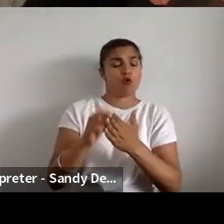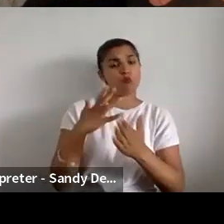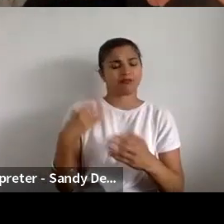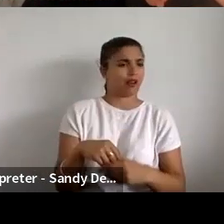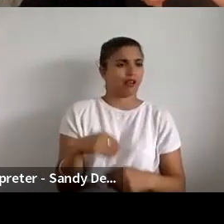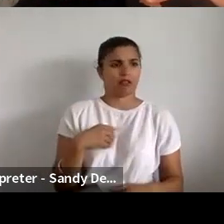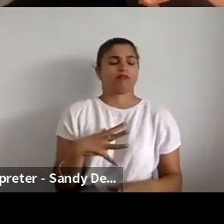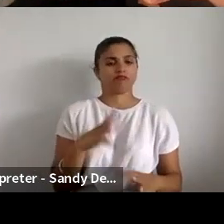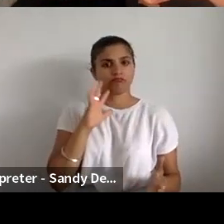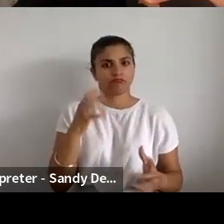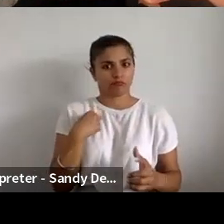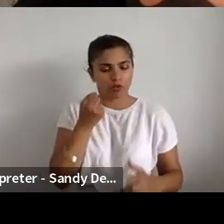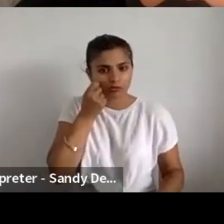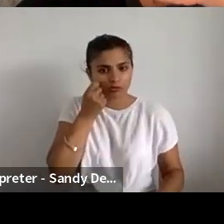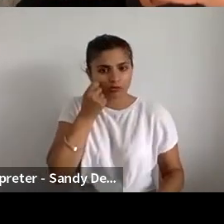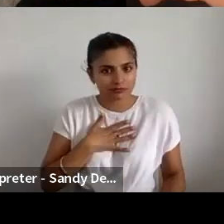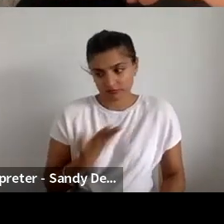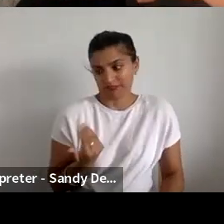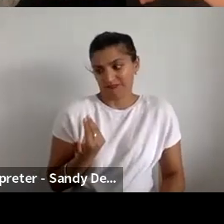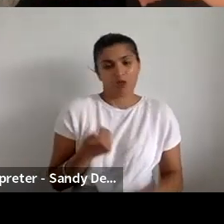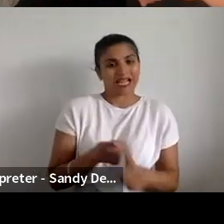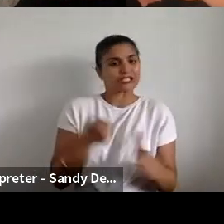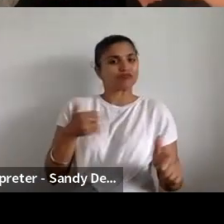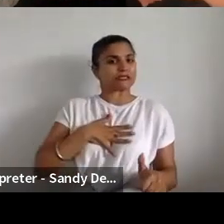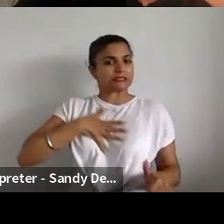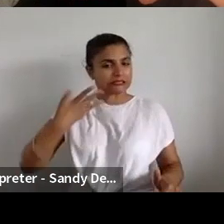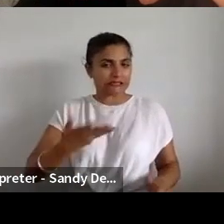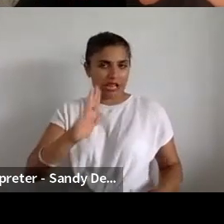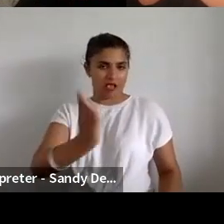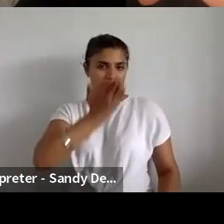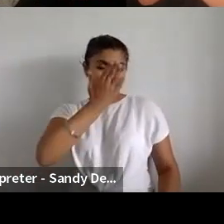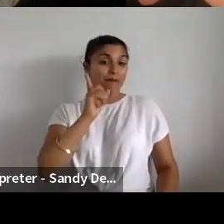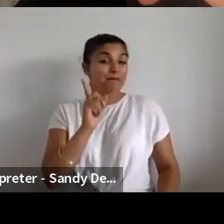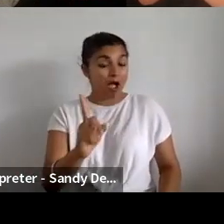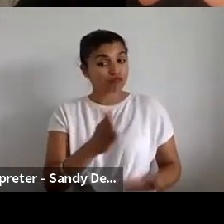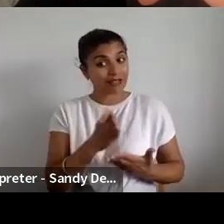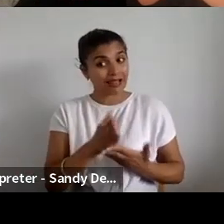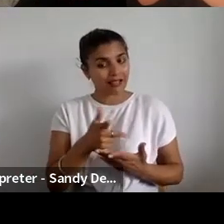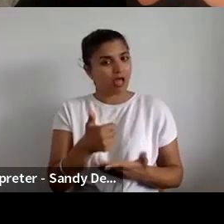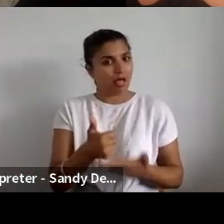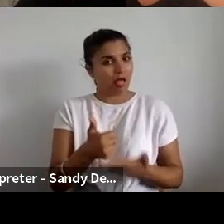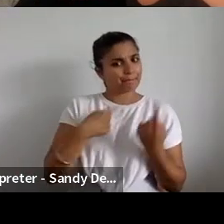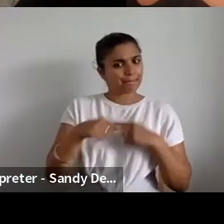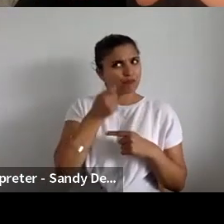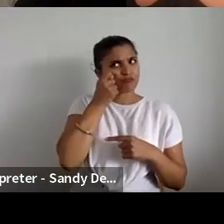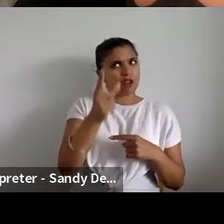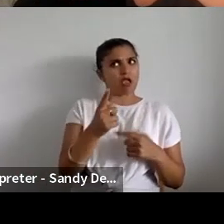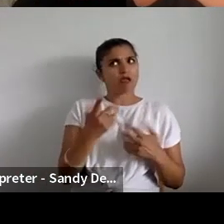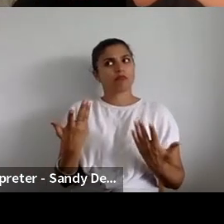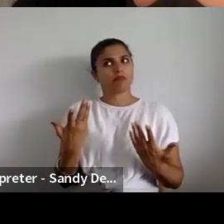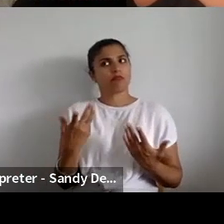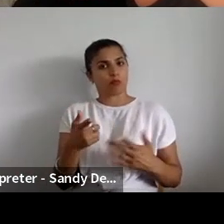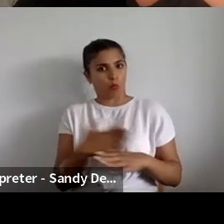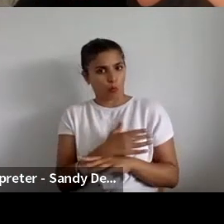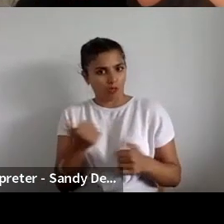previously the industry has been stacked sort of in favor against. But it's been a really big learning curve in terms of in terms of in how we how we